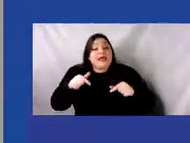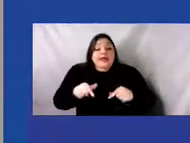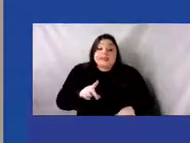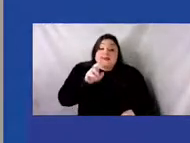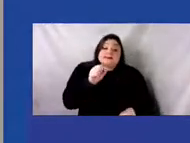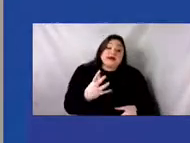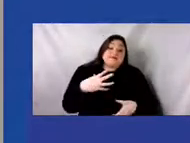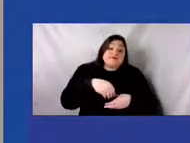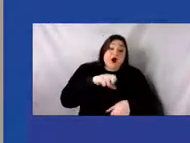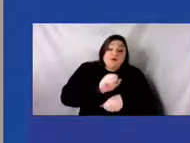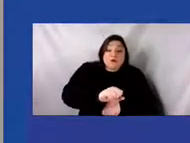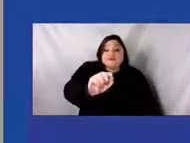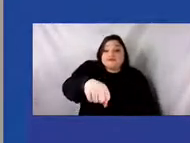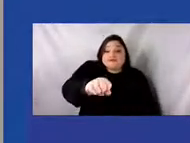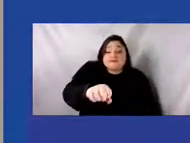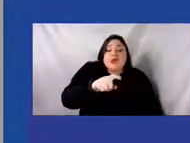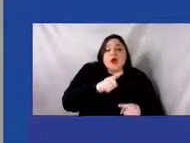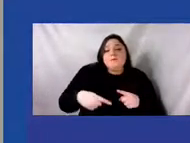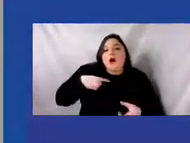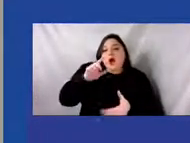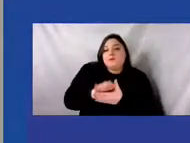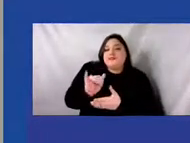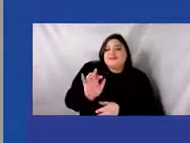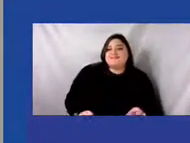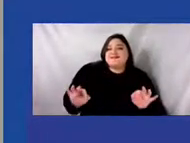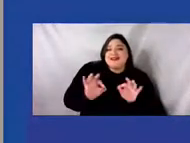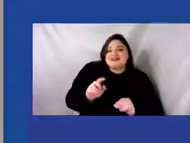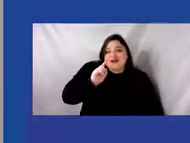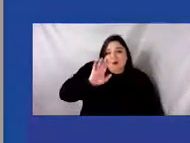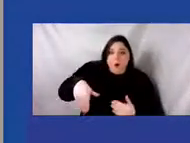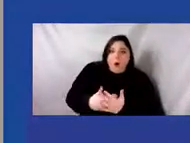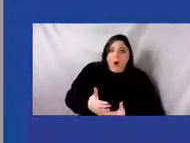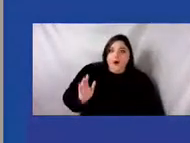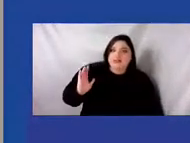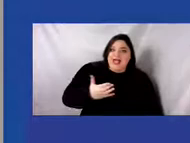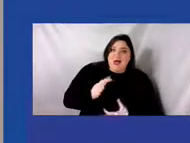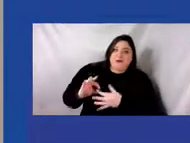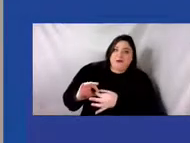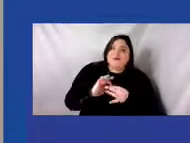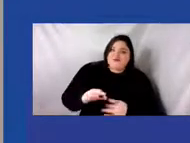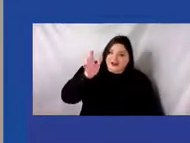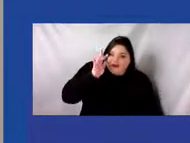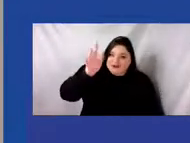necessary effort for all of our futures. Next slide, please.